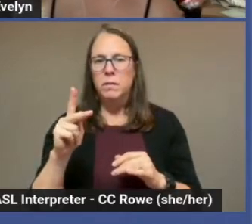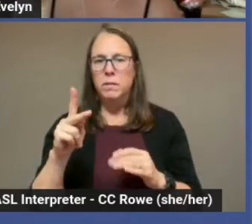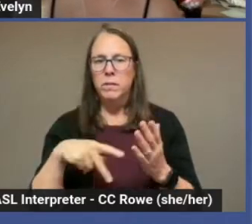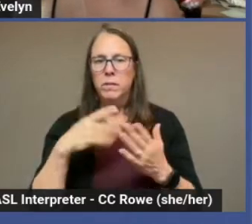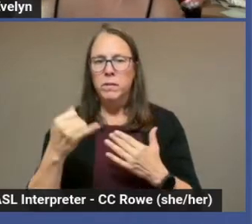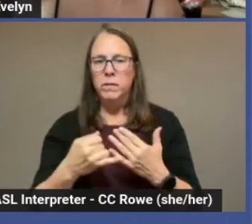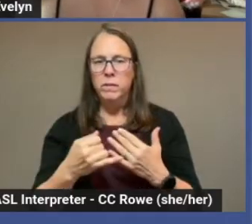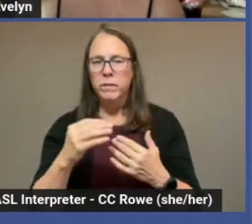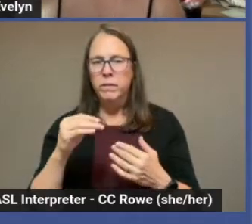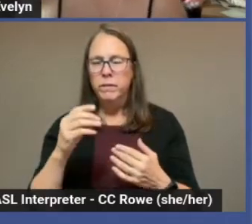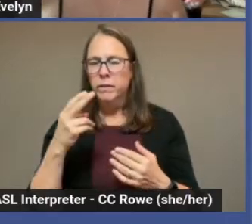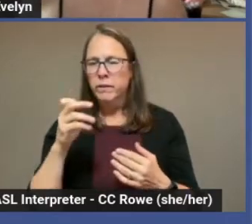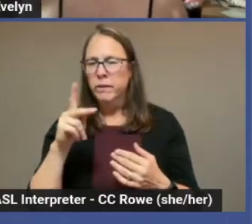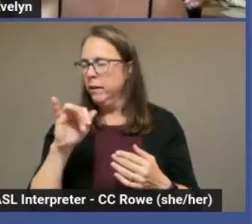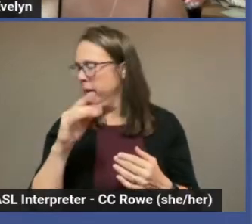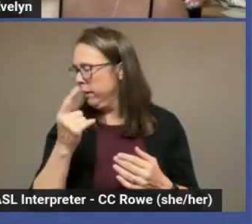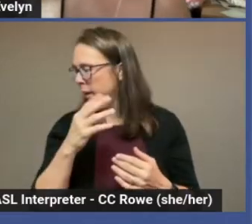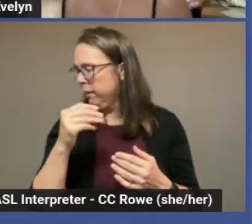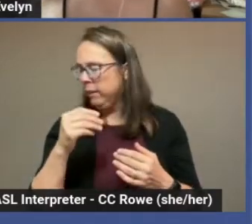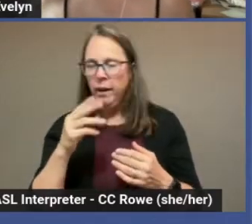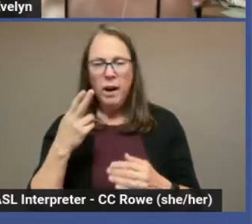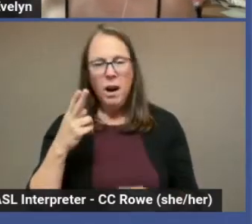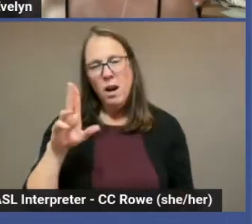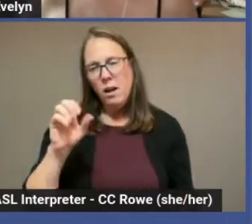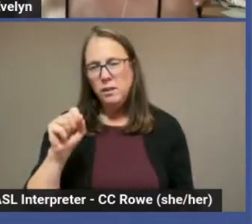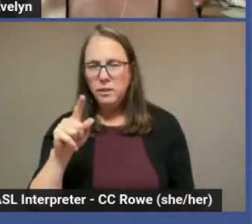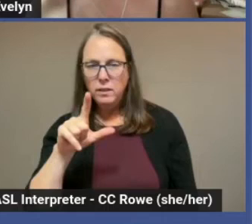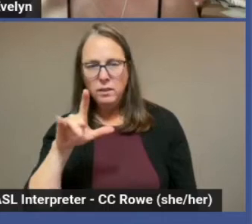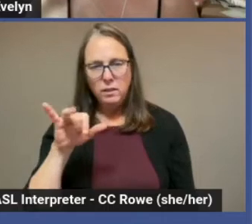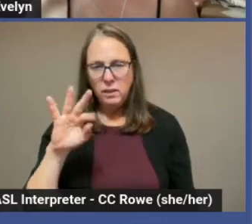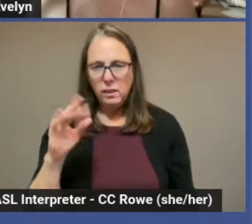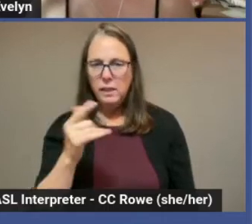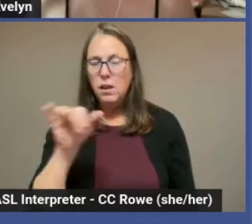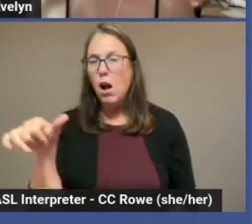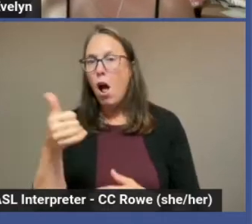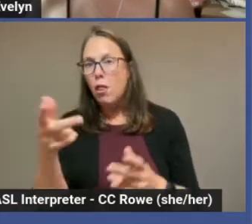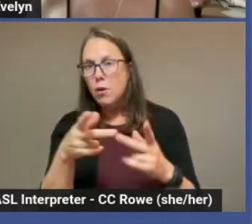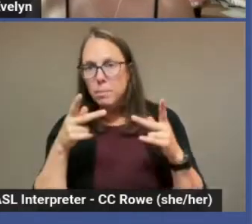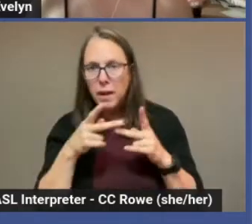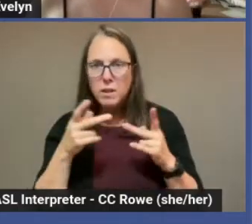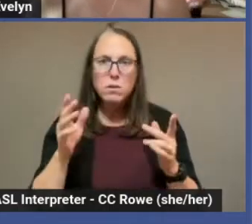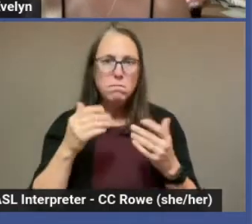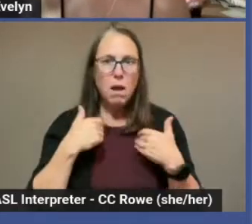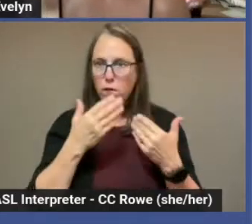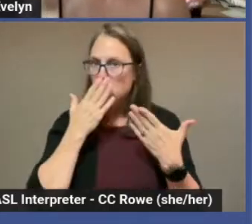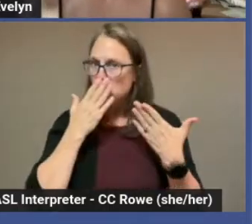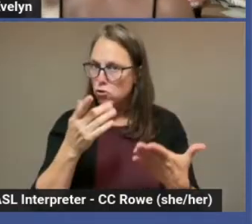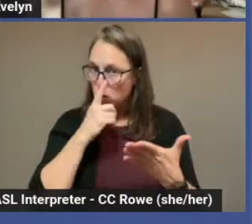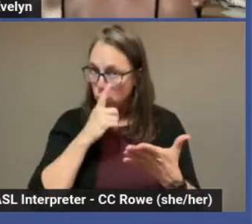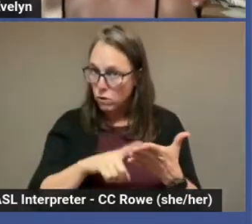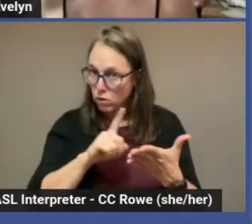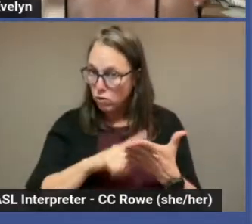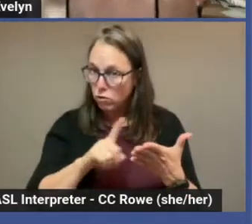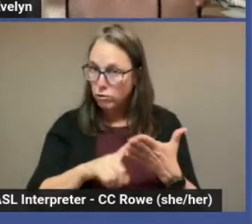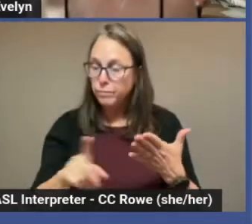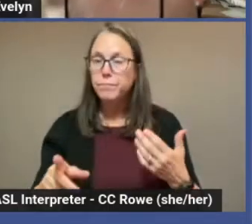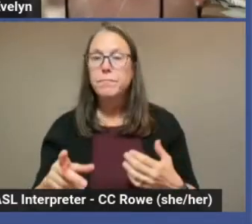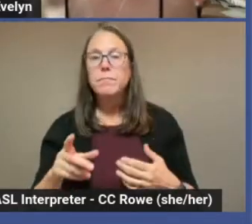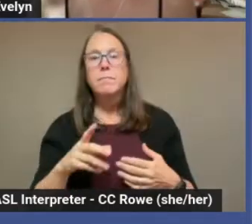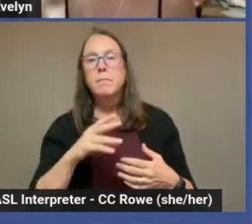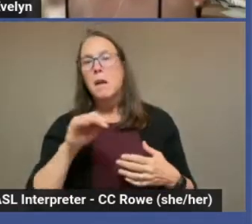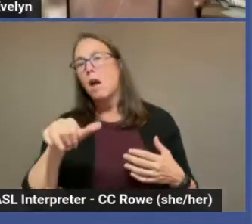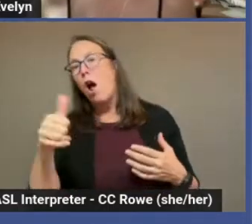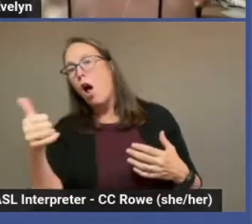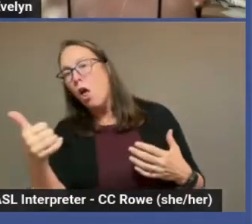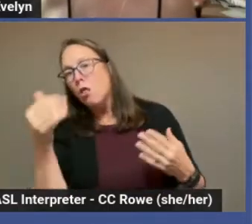hustling are a few other spots that have some good research and other